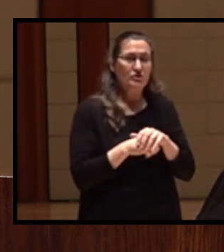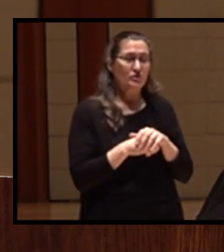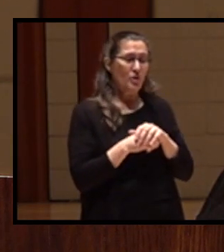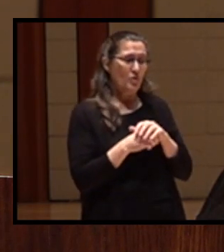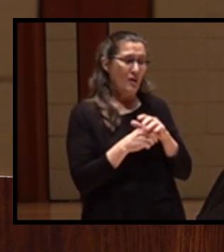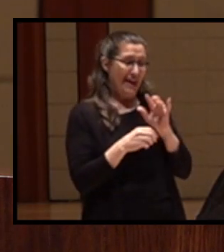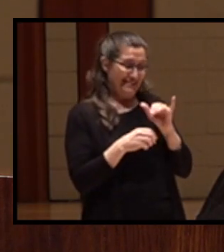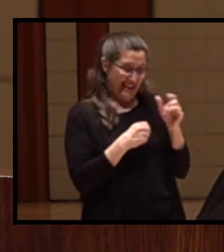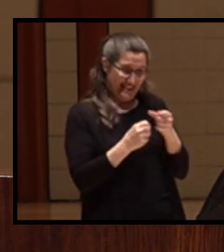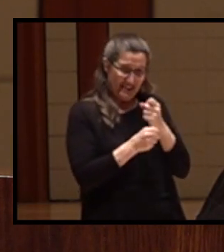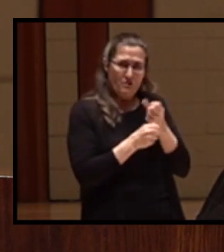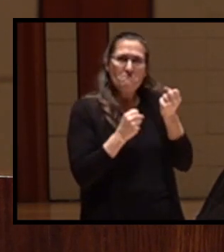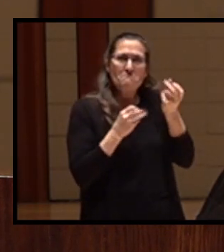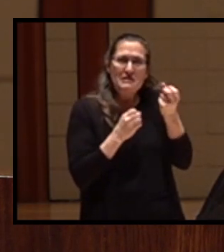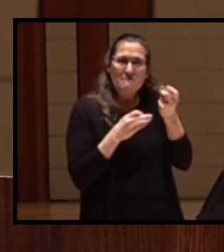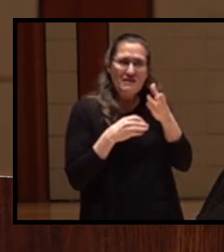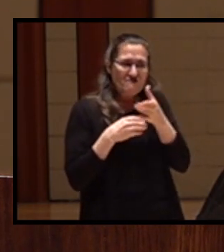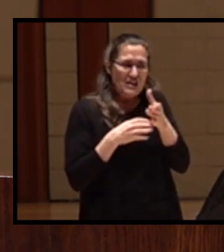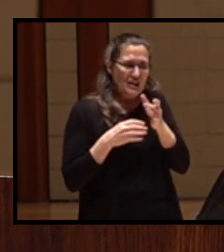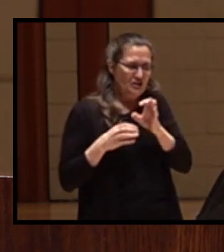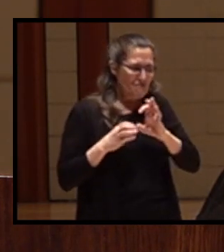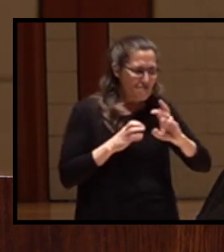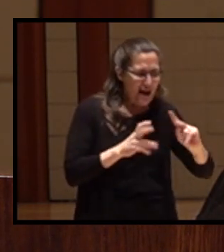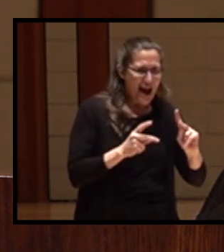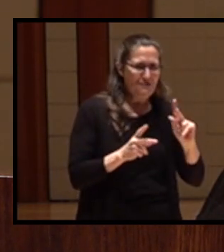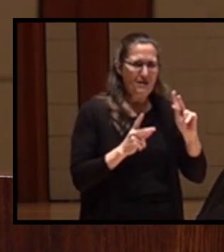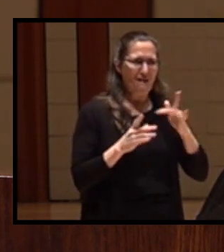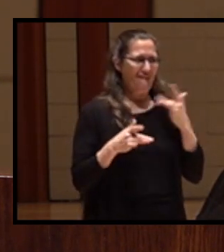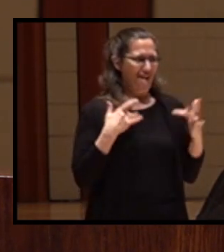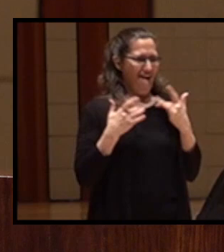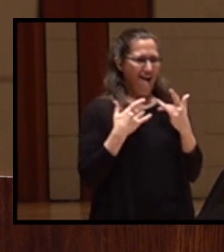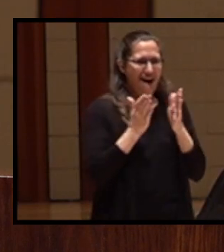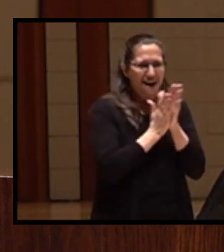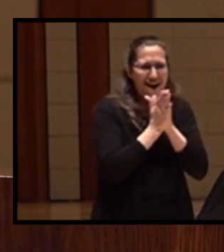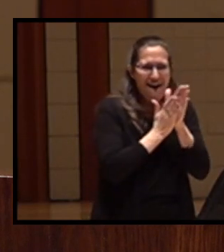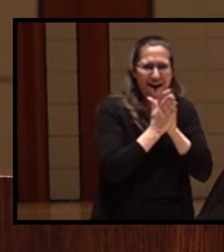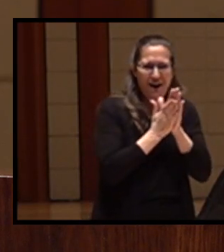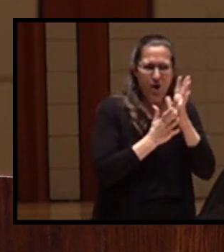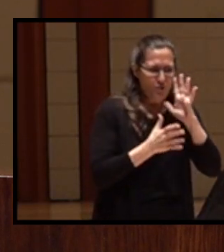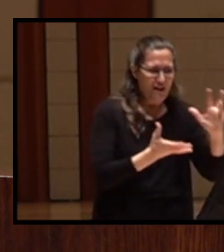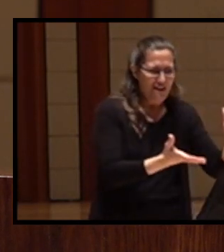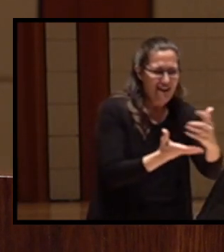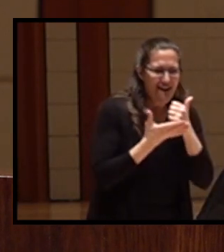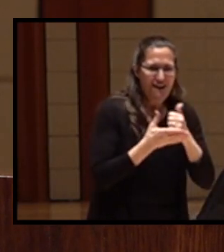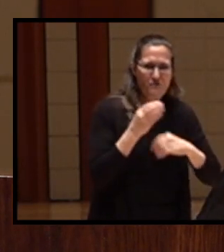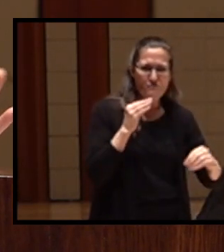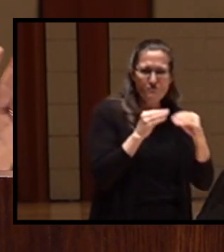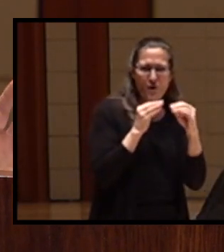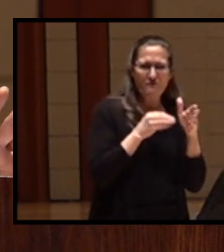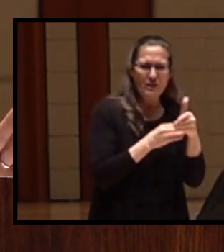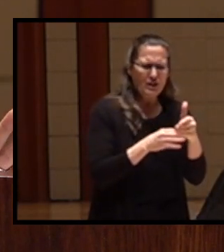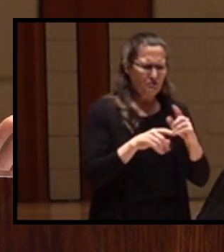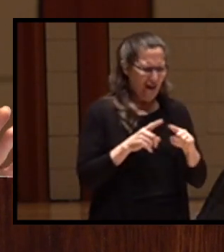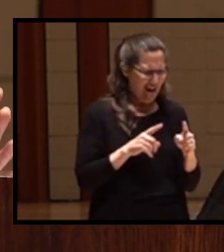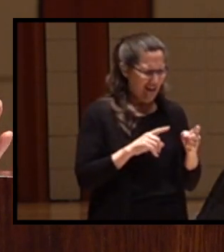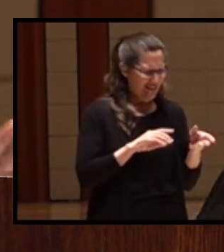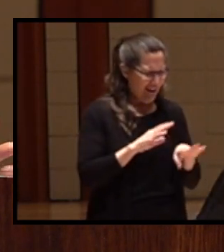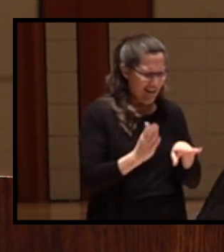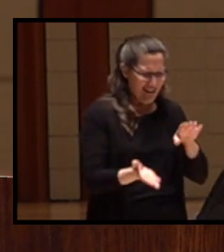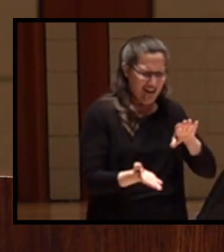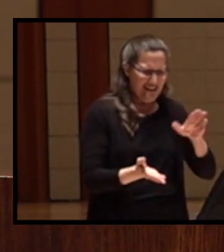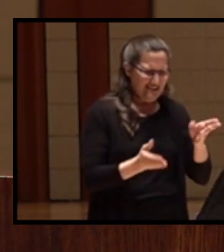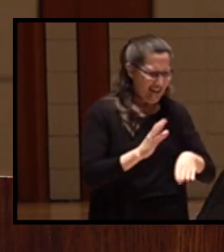was high, and people were excited to catch so much fish. When the fish started dying, the people stopped fishing